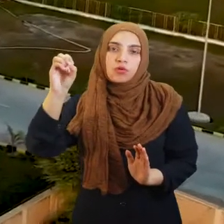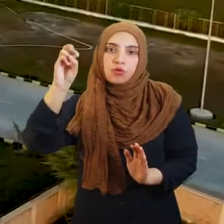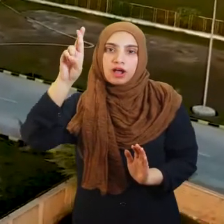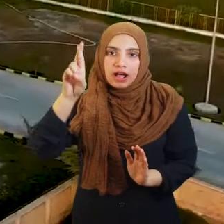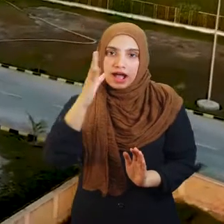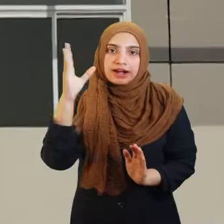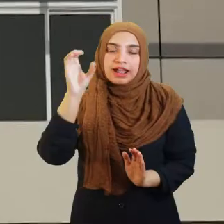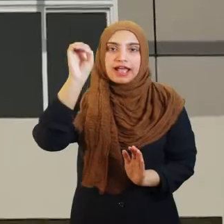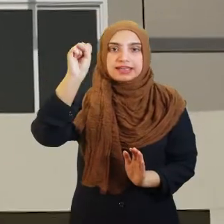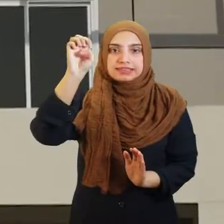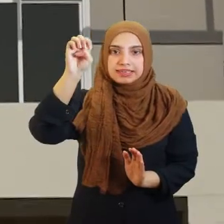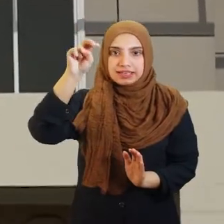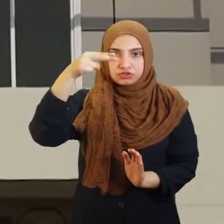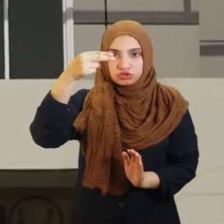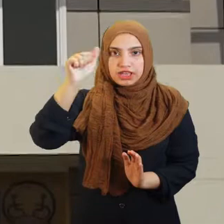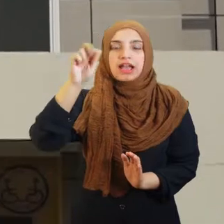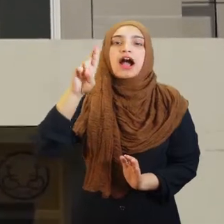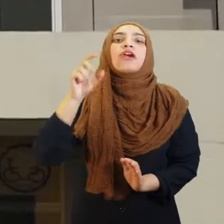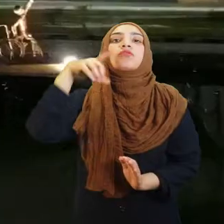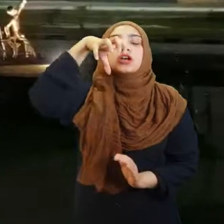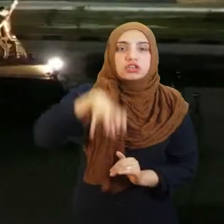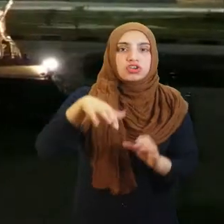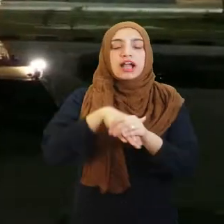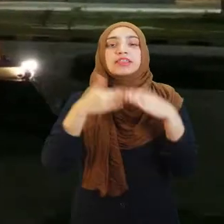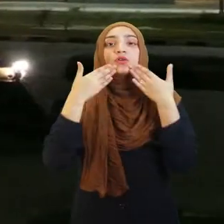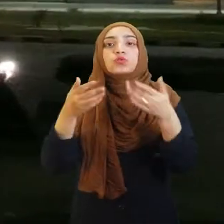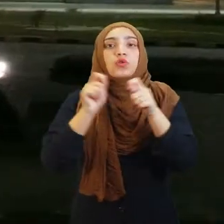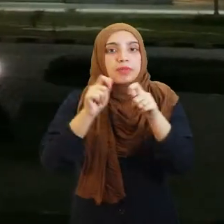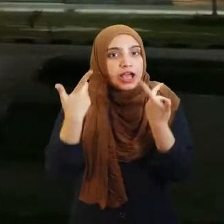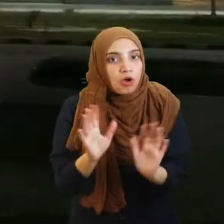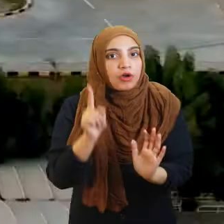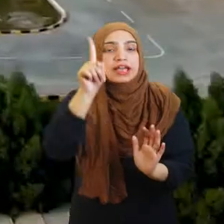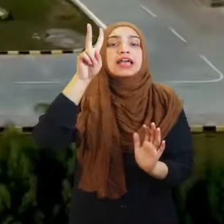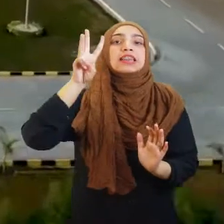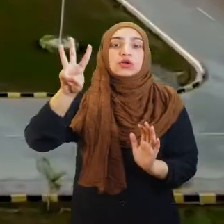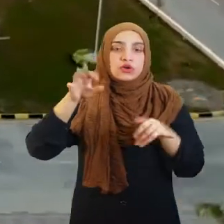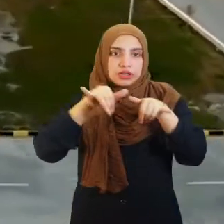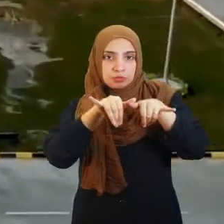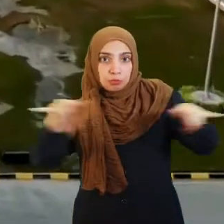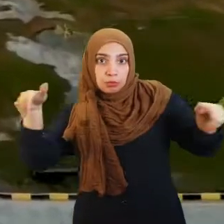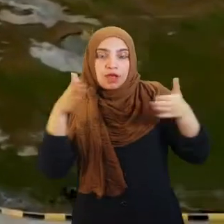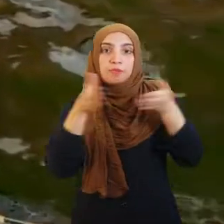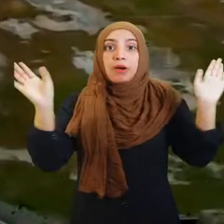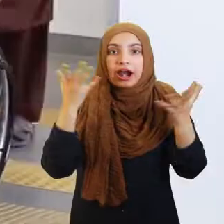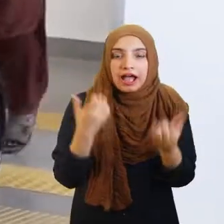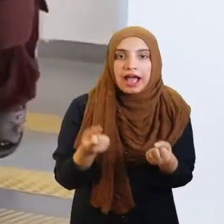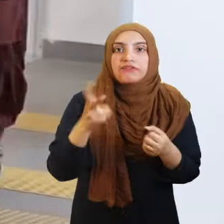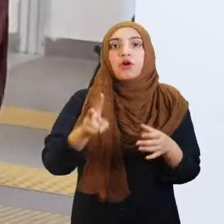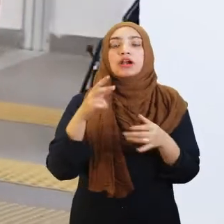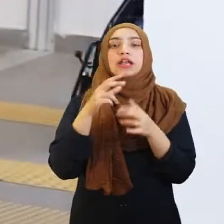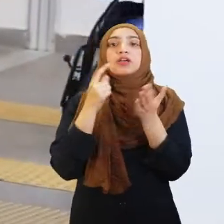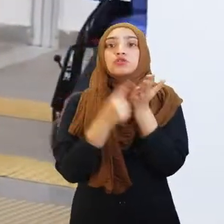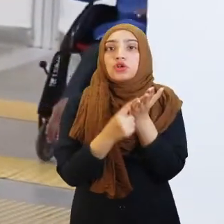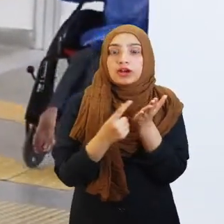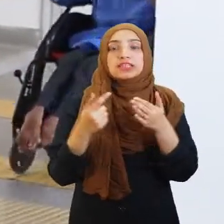-Sahar Inclusive Education Complex, an iconic building spread over an area of 13 acres, has been designed at